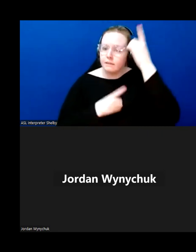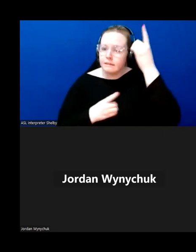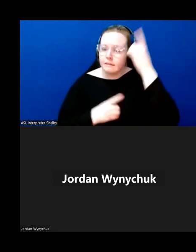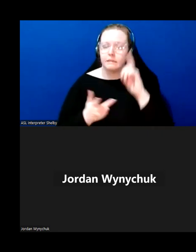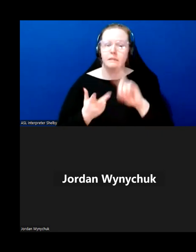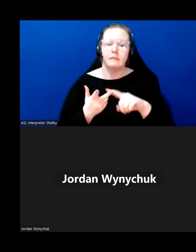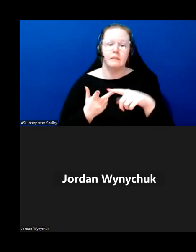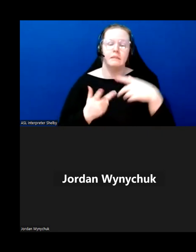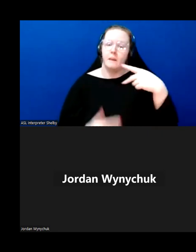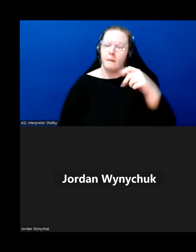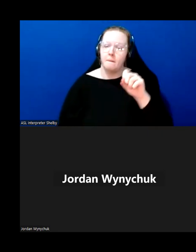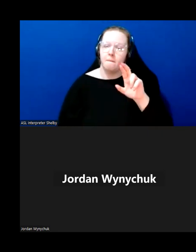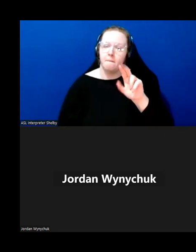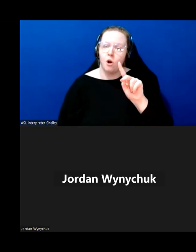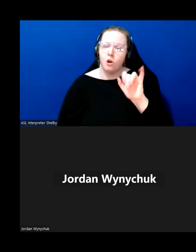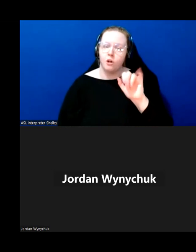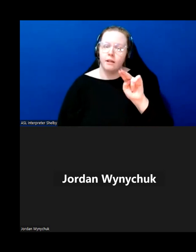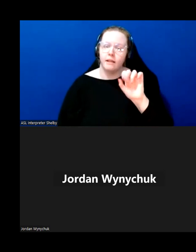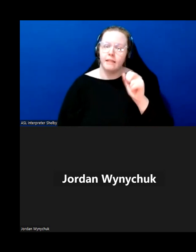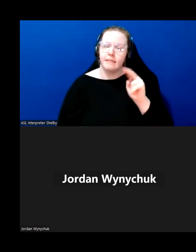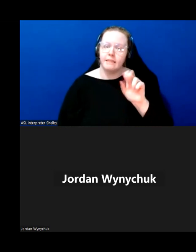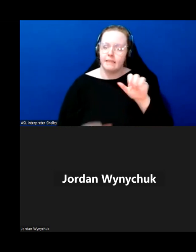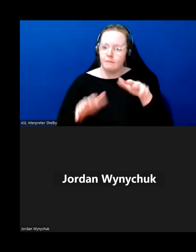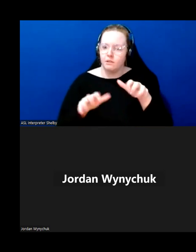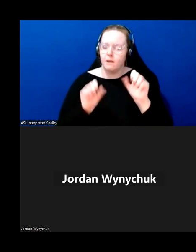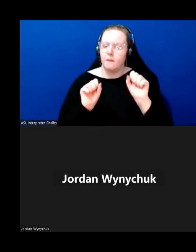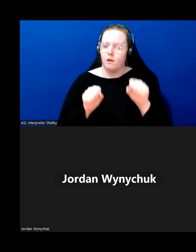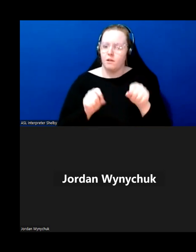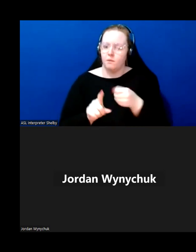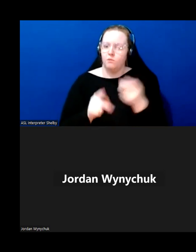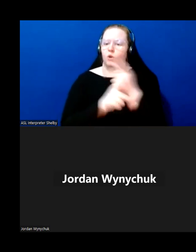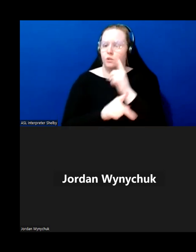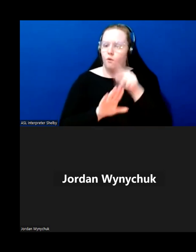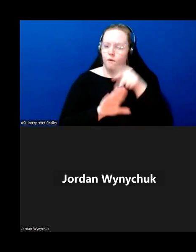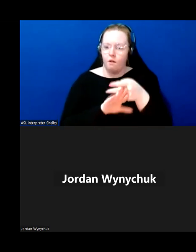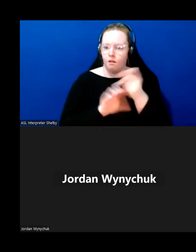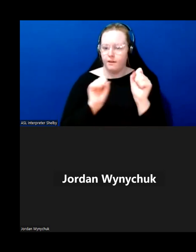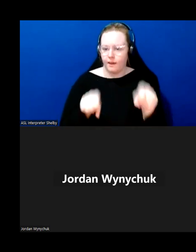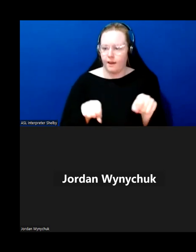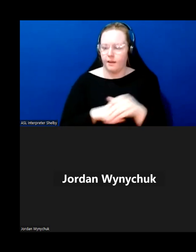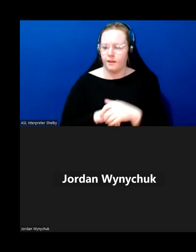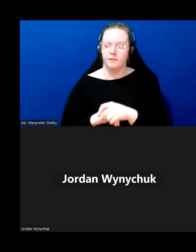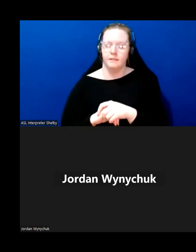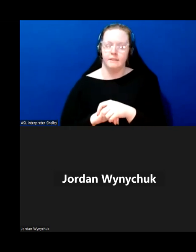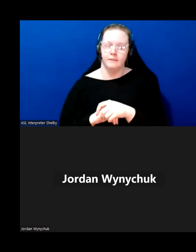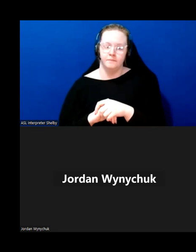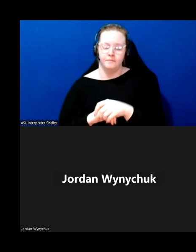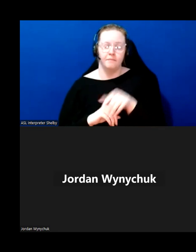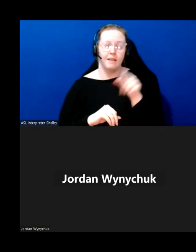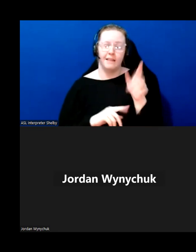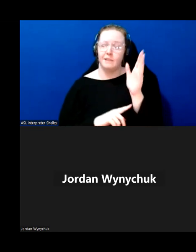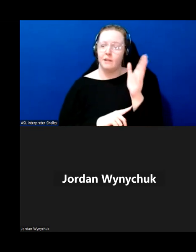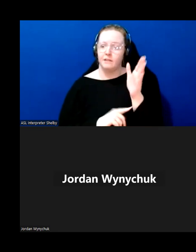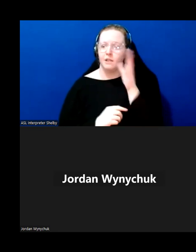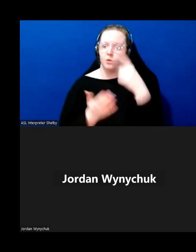uh parkinson's uh can make you more prone to fall um and as a theme going out through throughout the presentation we'll talk